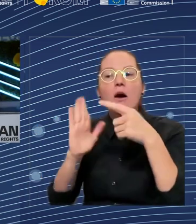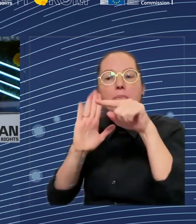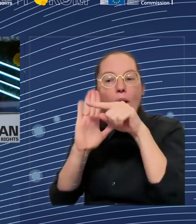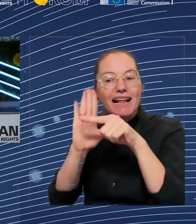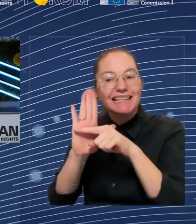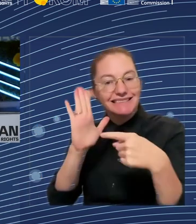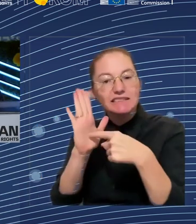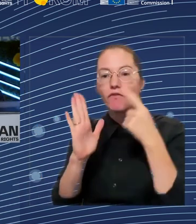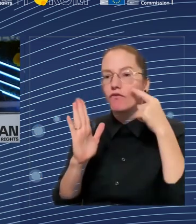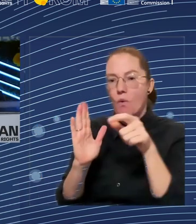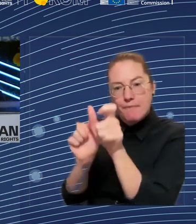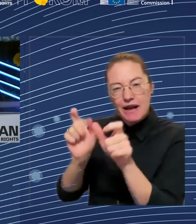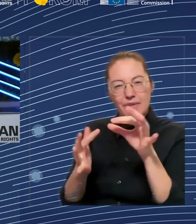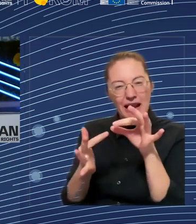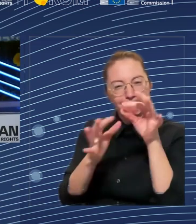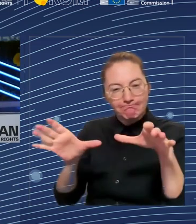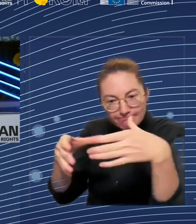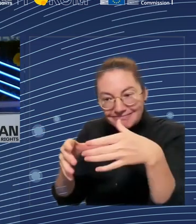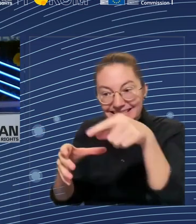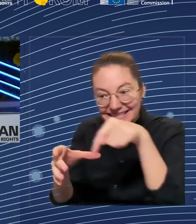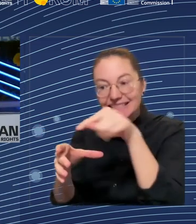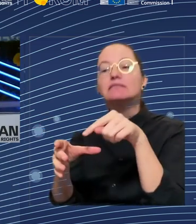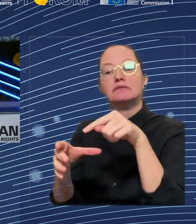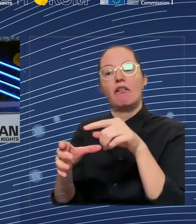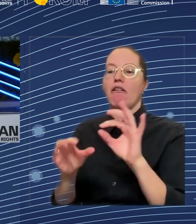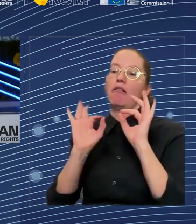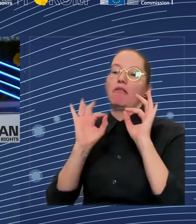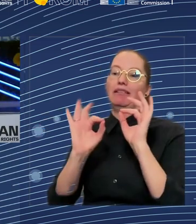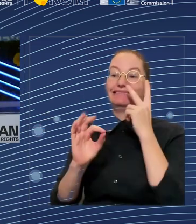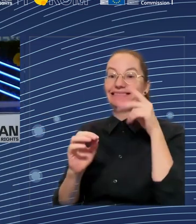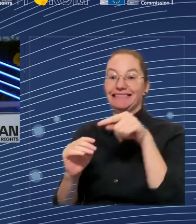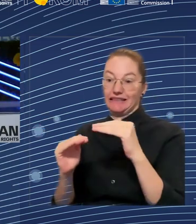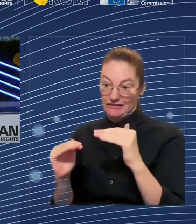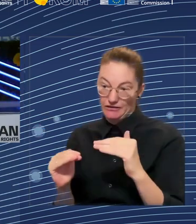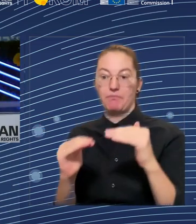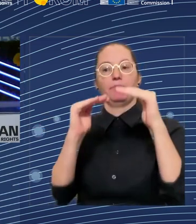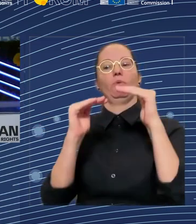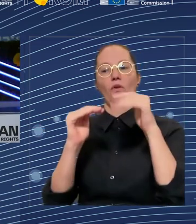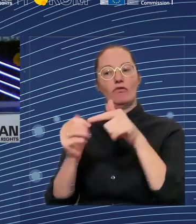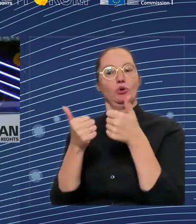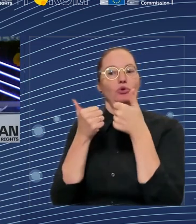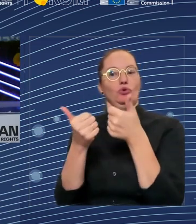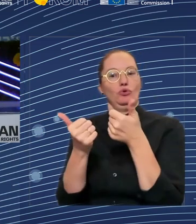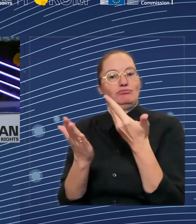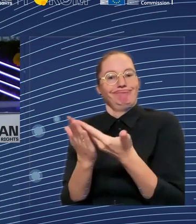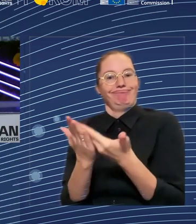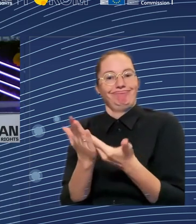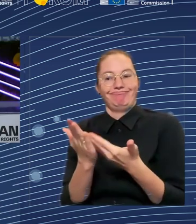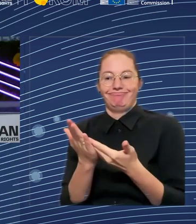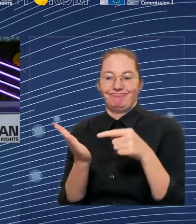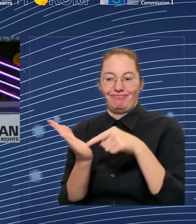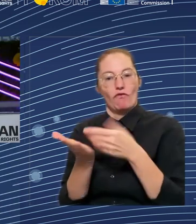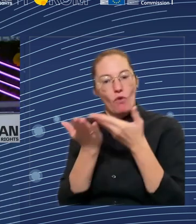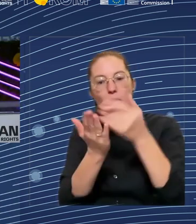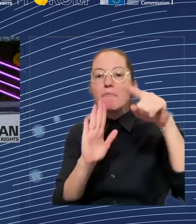then you will also see positive macroeconomic effects for all regions. What you can see on the chart,